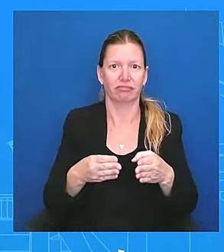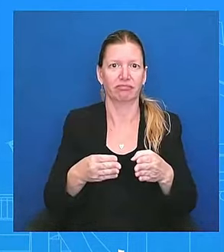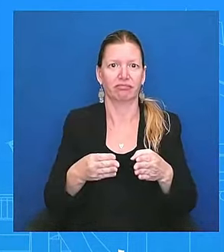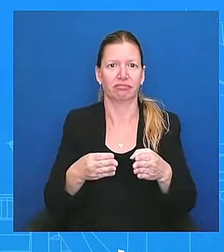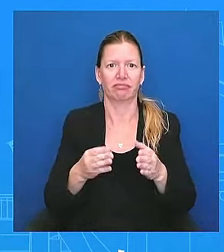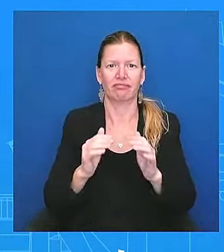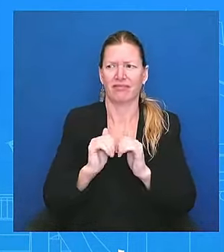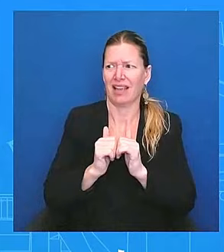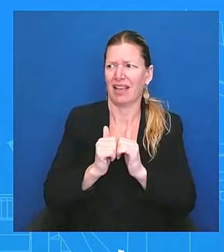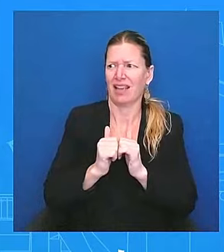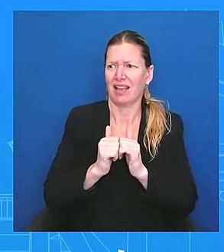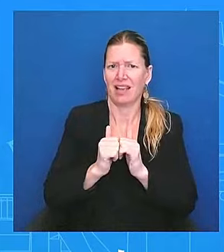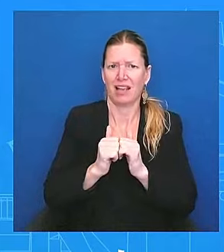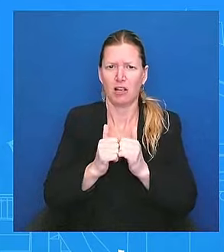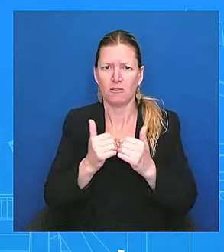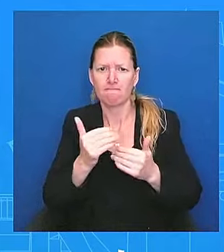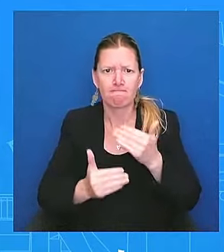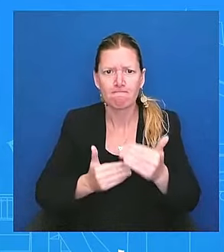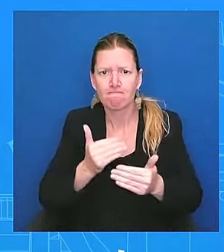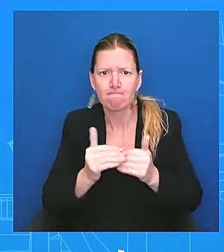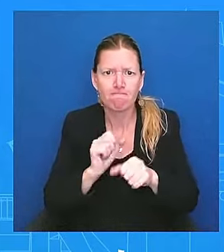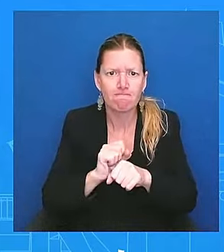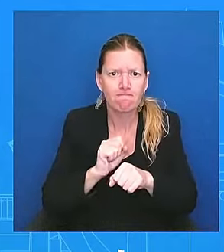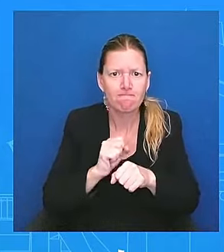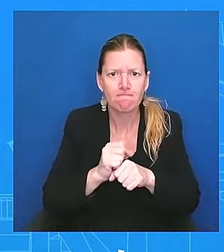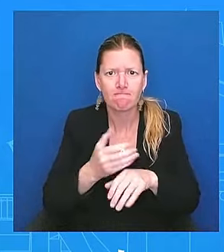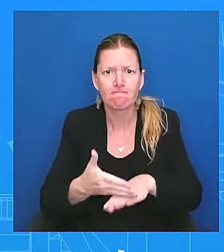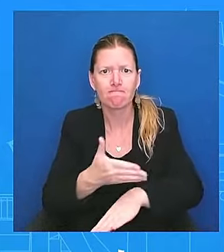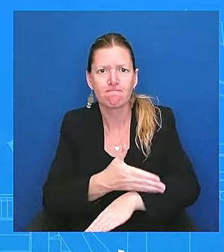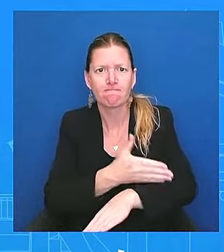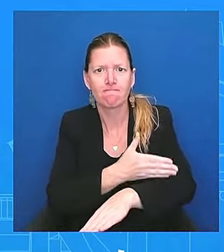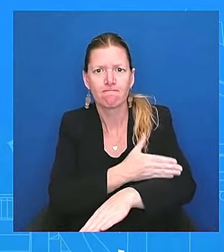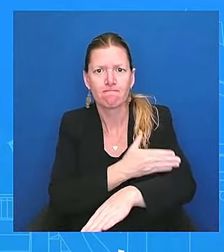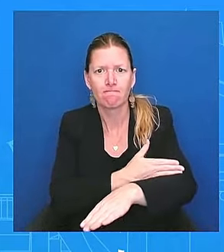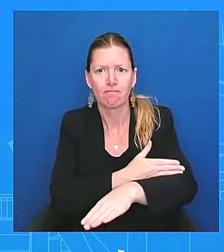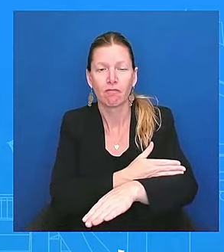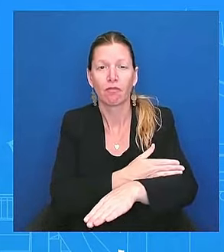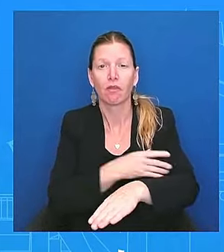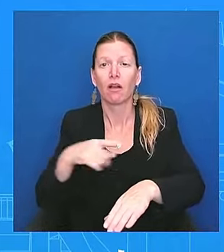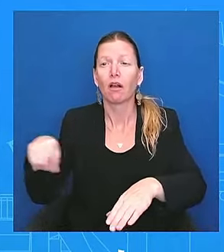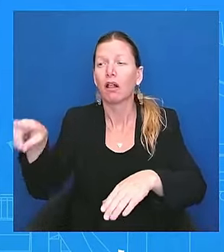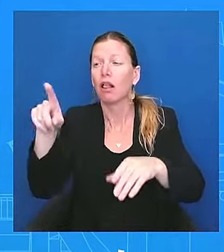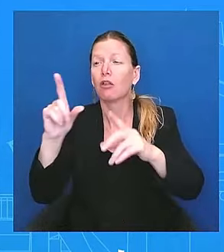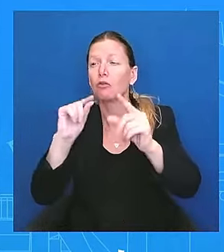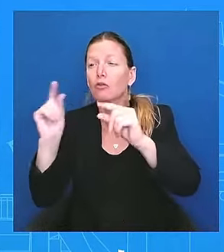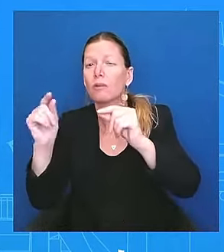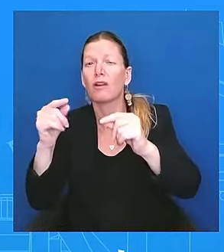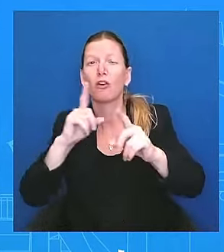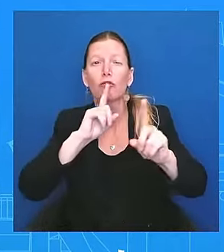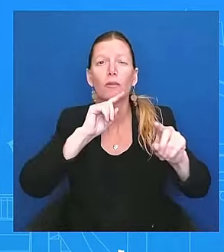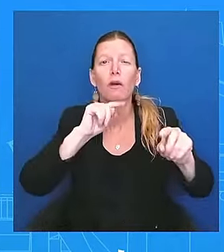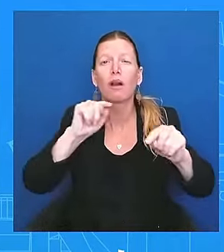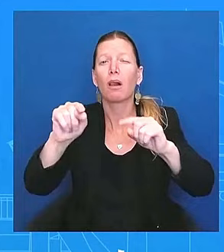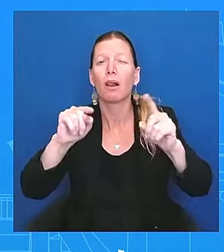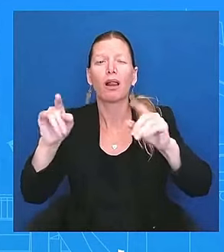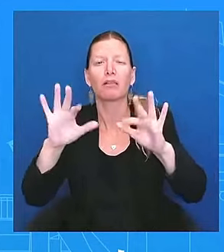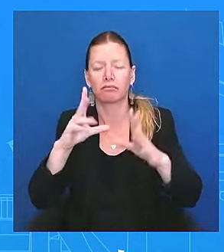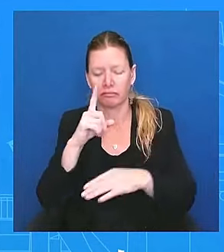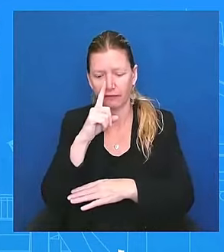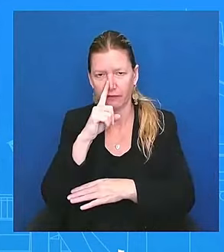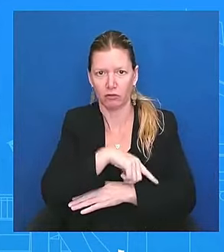And anything else that we're hearing, or that's being reported, is absolutely false. Is the president telling people he's evaluating